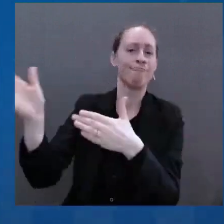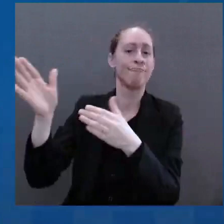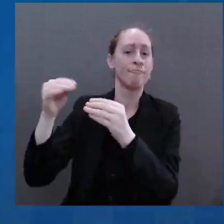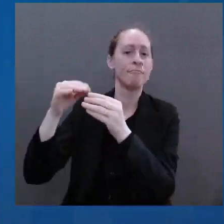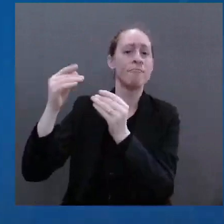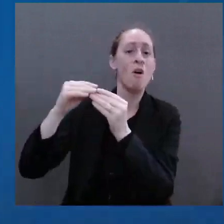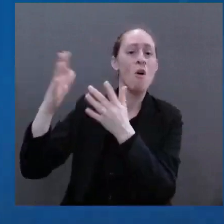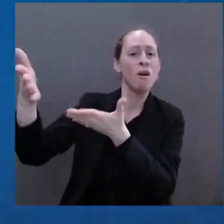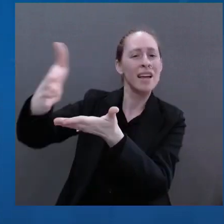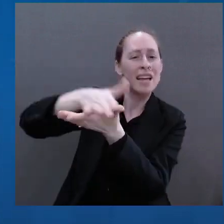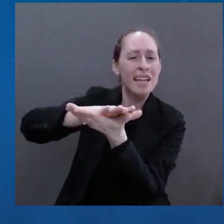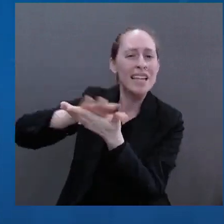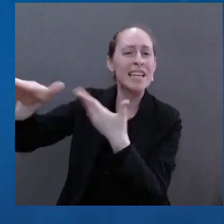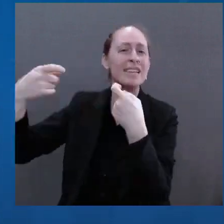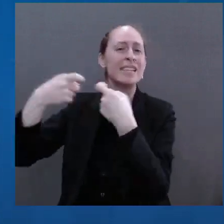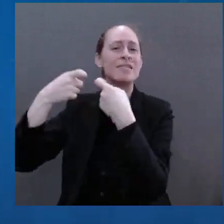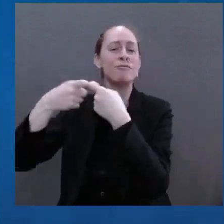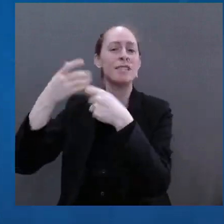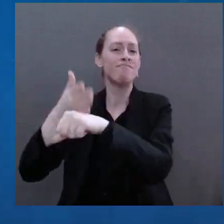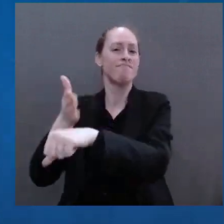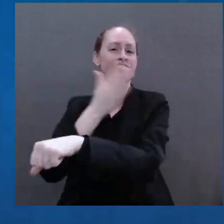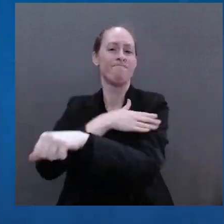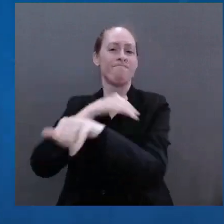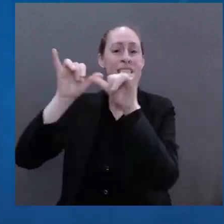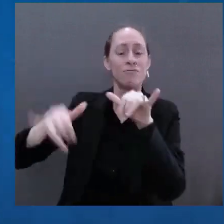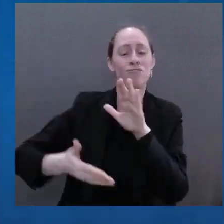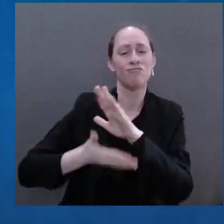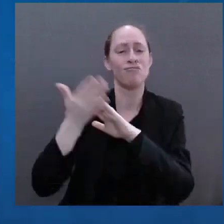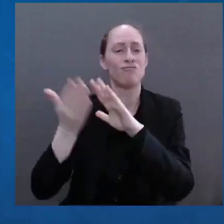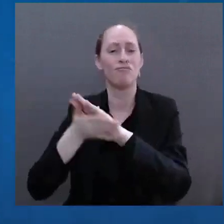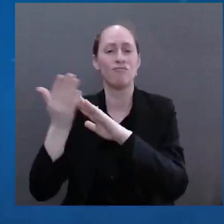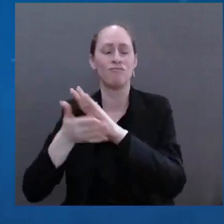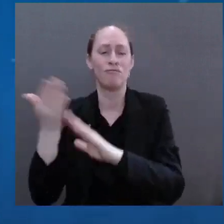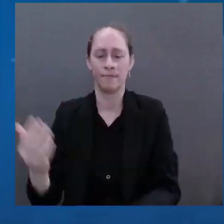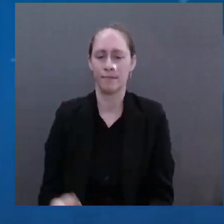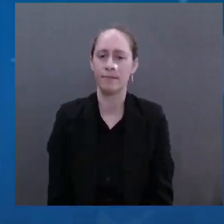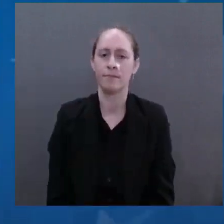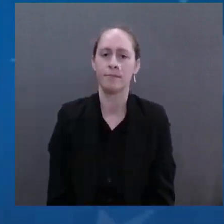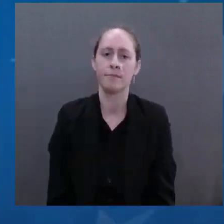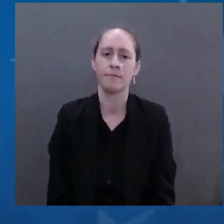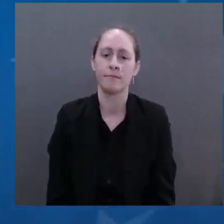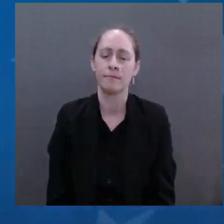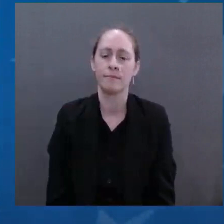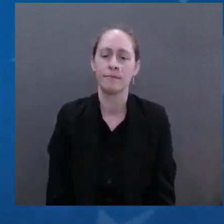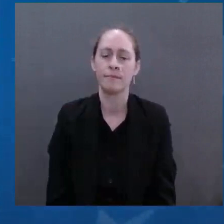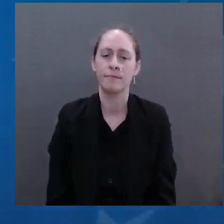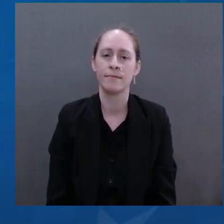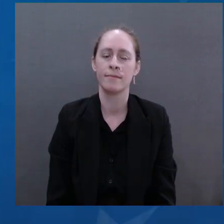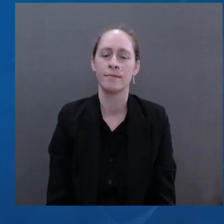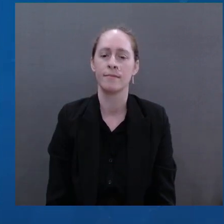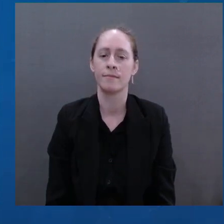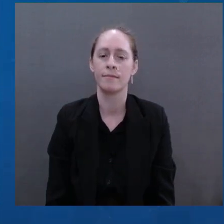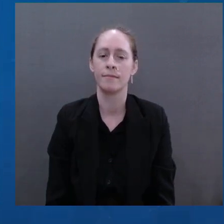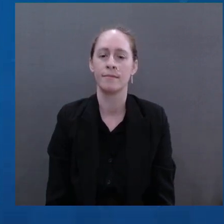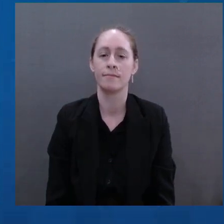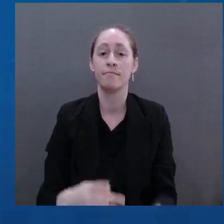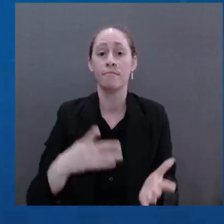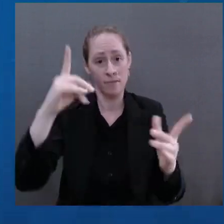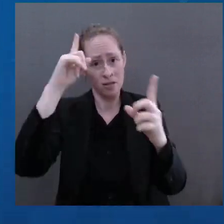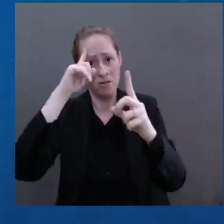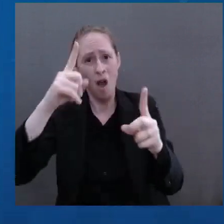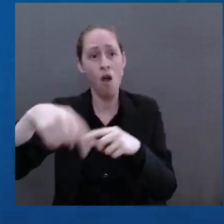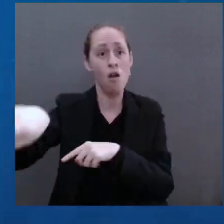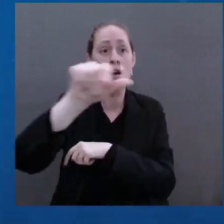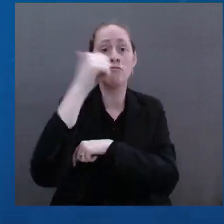that the days of any nation being subject to the whims of a tyrant for its energy needs are over. They